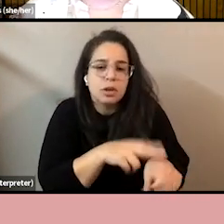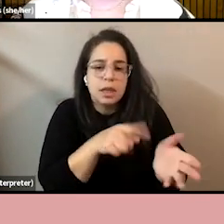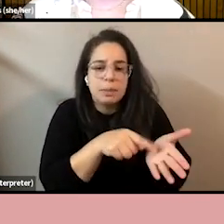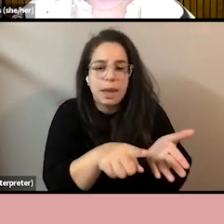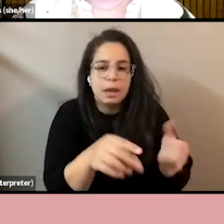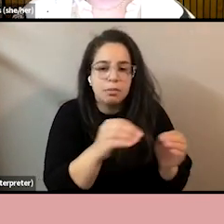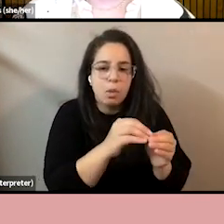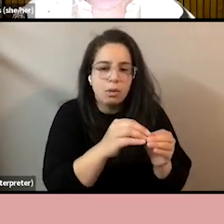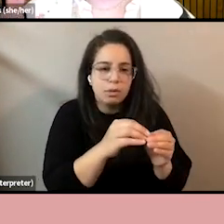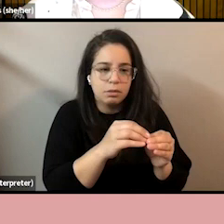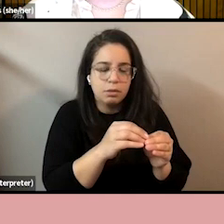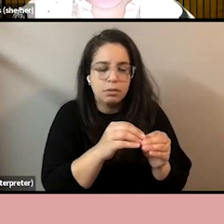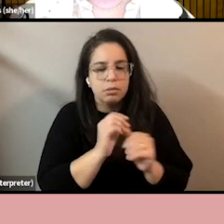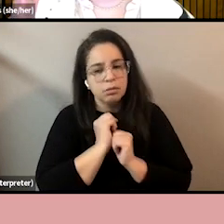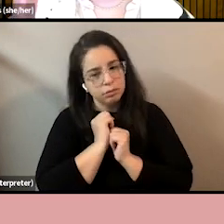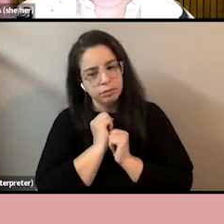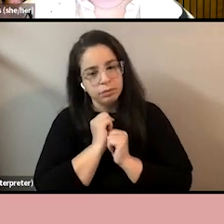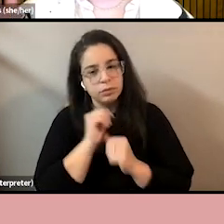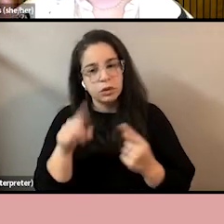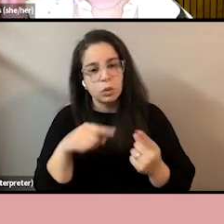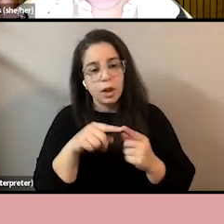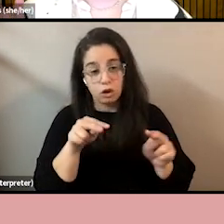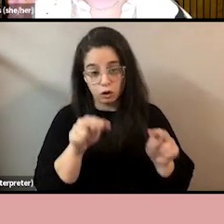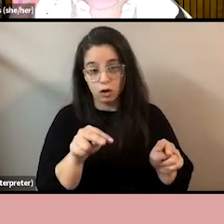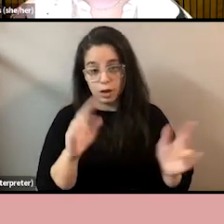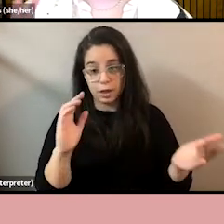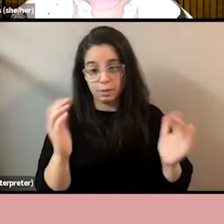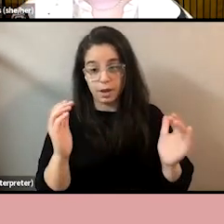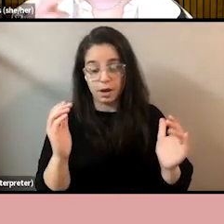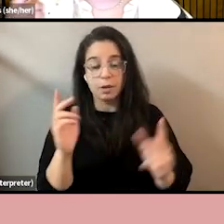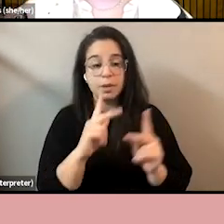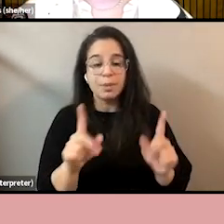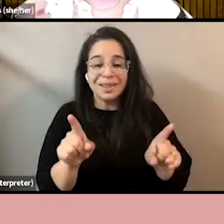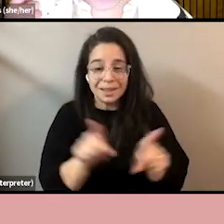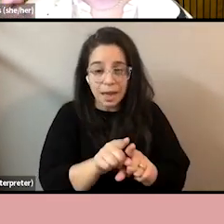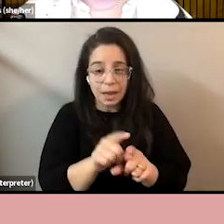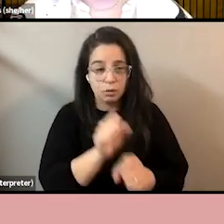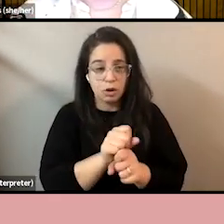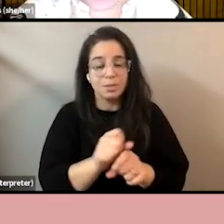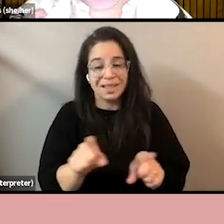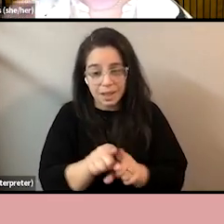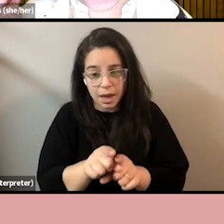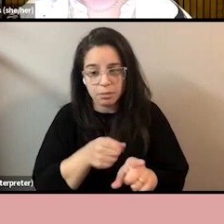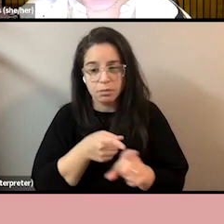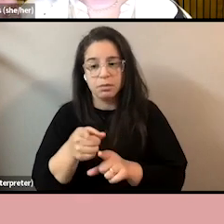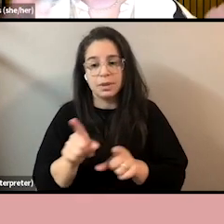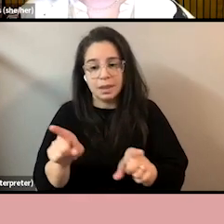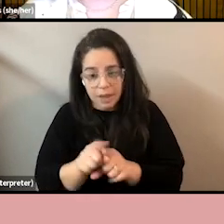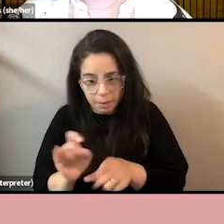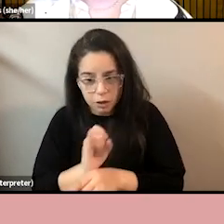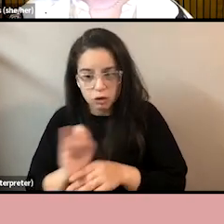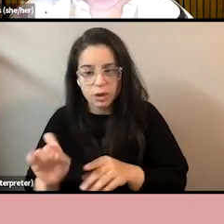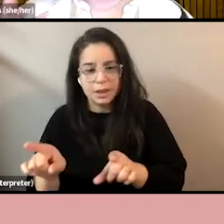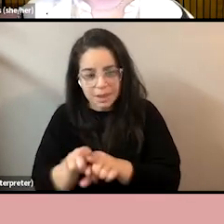When we look at it, we look at this snapshot. This is comparing people in the same jobs, the same fields, the same industries, the same work